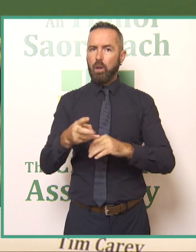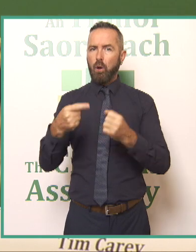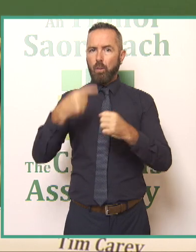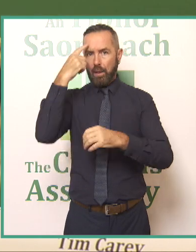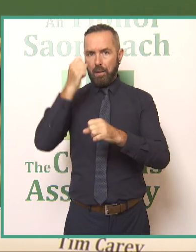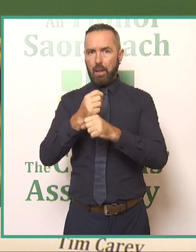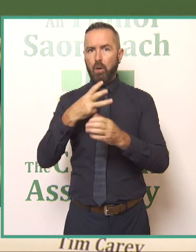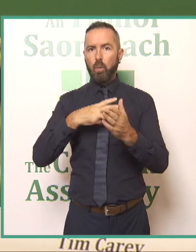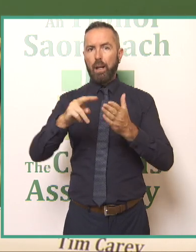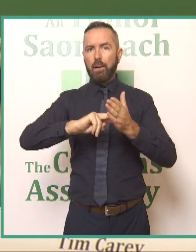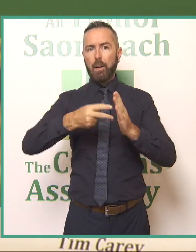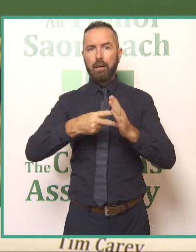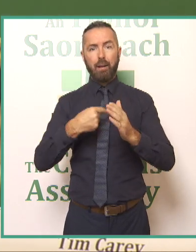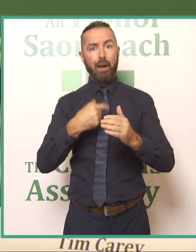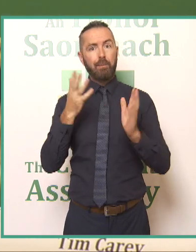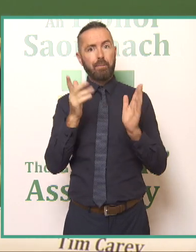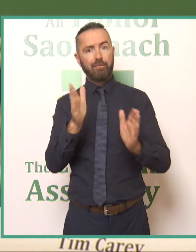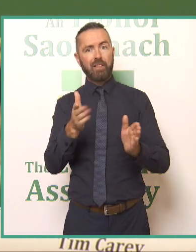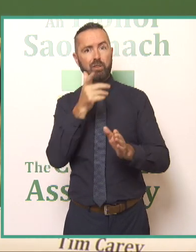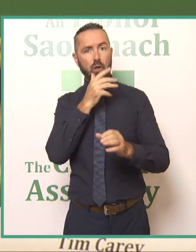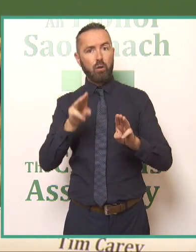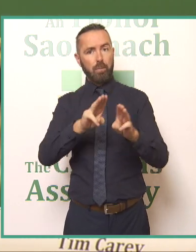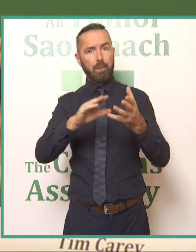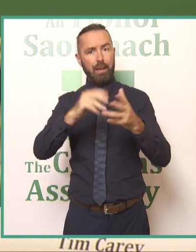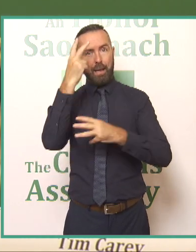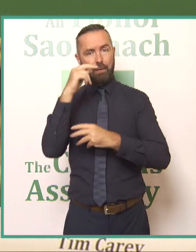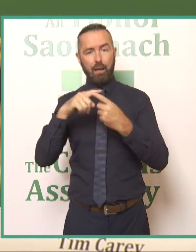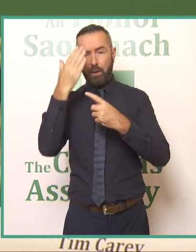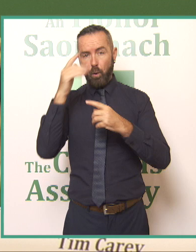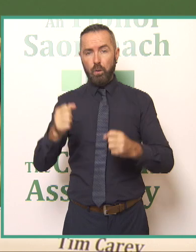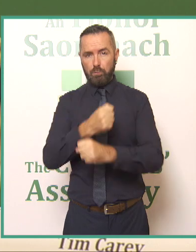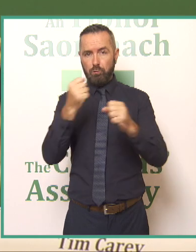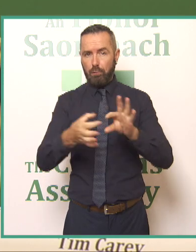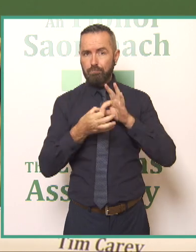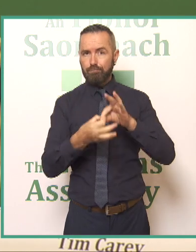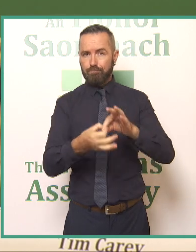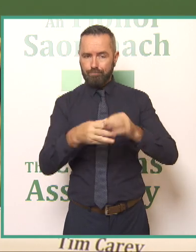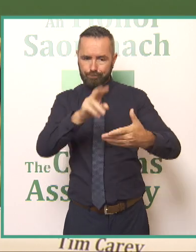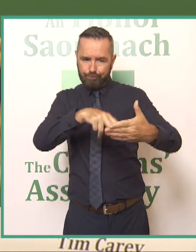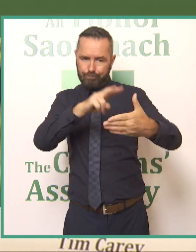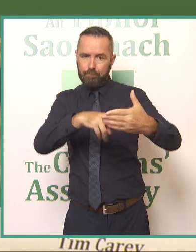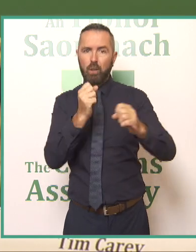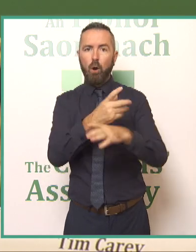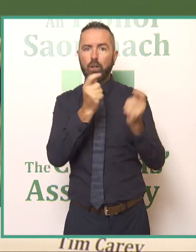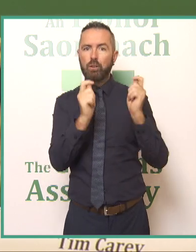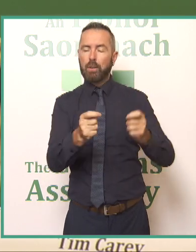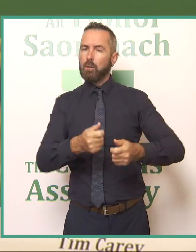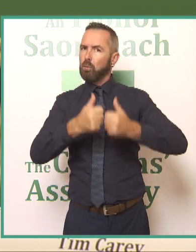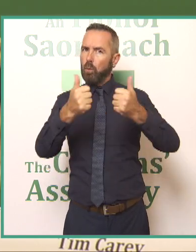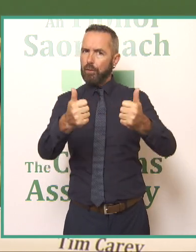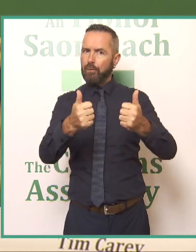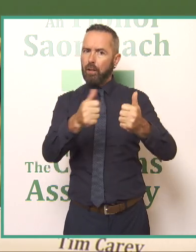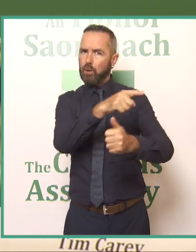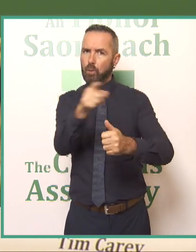I already talking to people last night and this morning I know you were engaging with the submissions as well which is really wonderful and and the